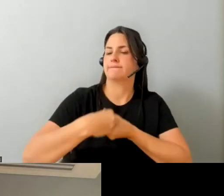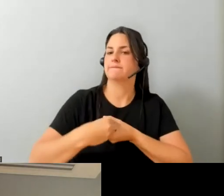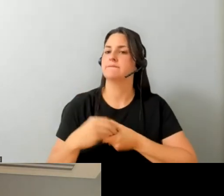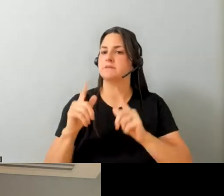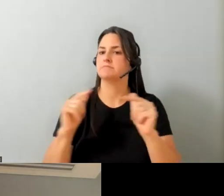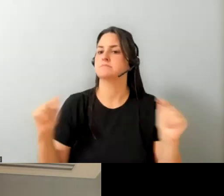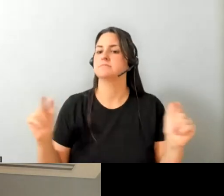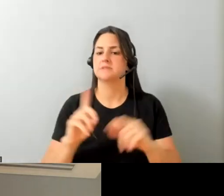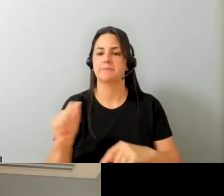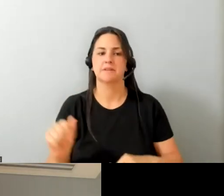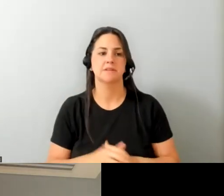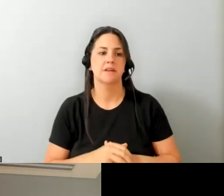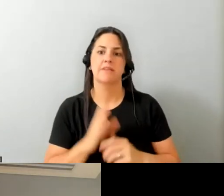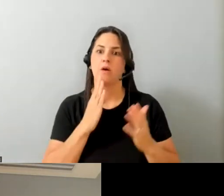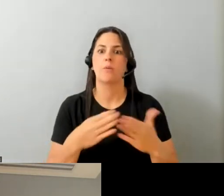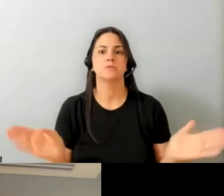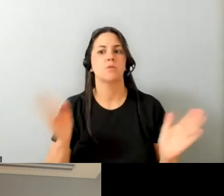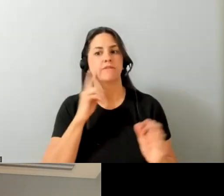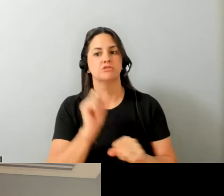opening our door to our job seekers